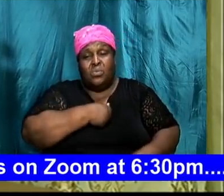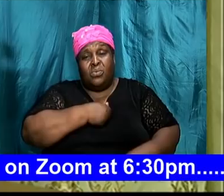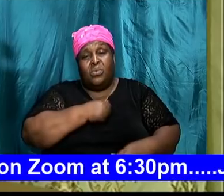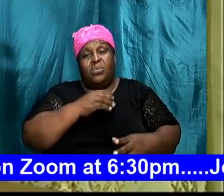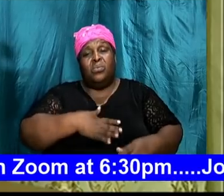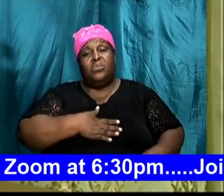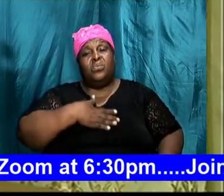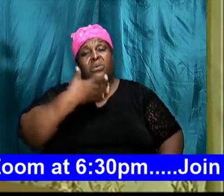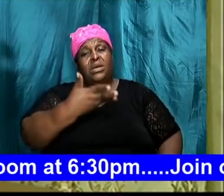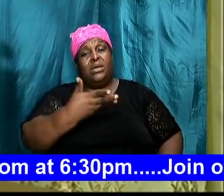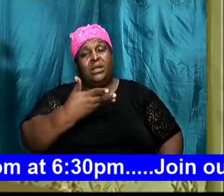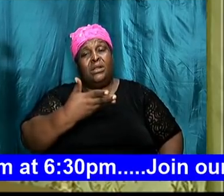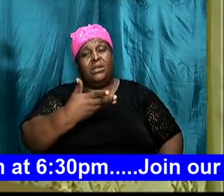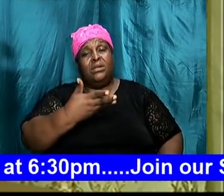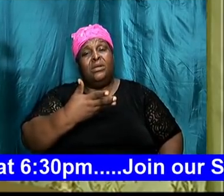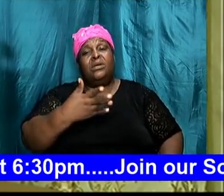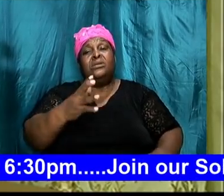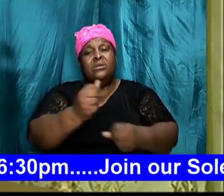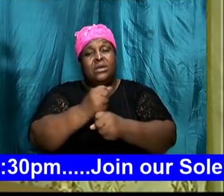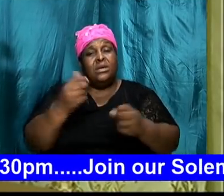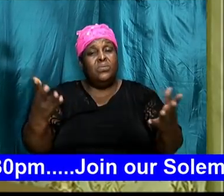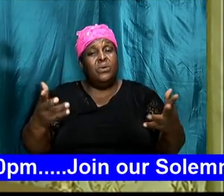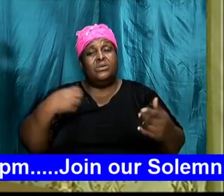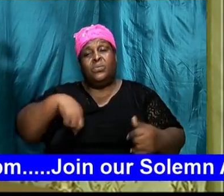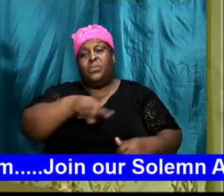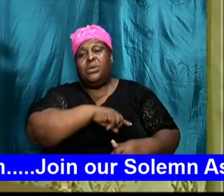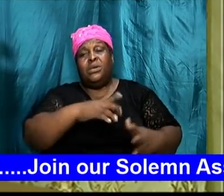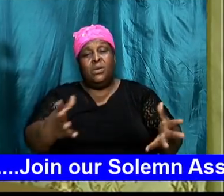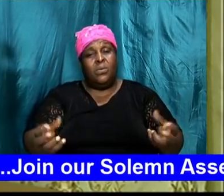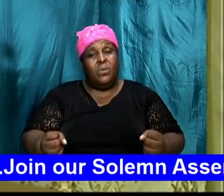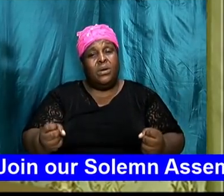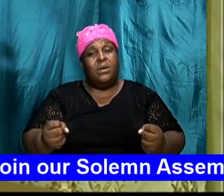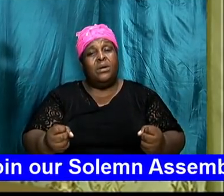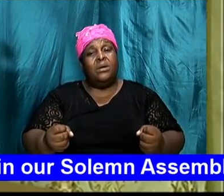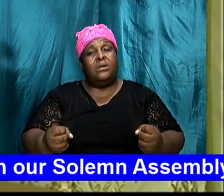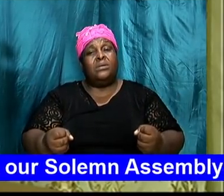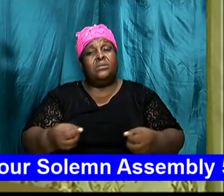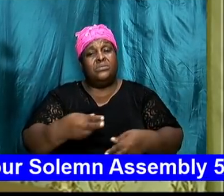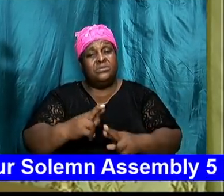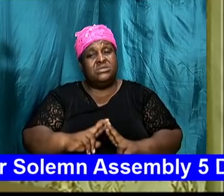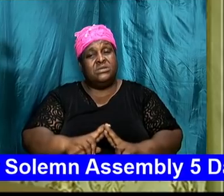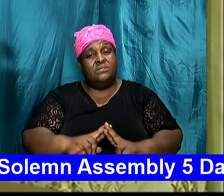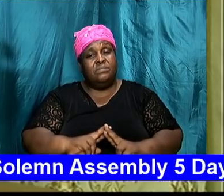accomplish what we want to achieve but I am reminding us tonight